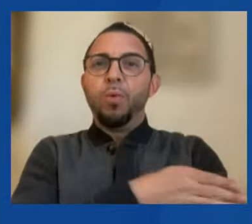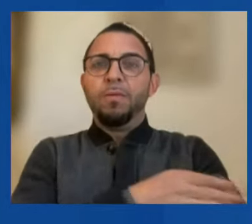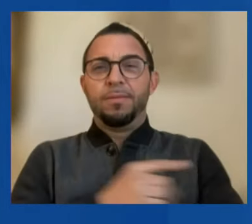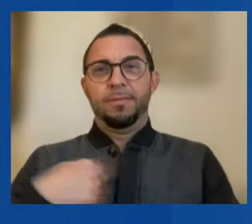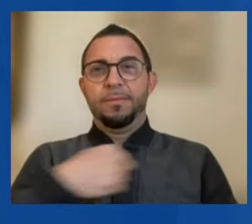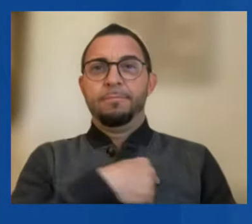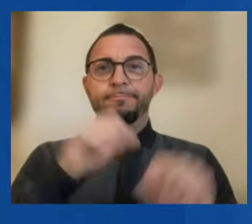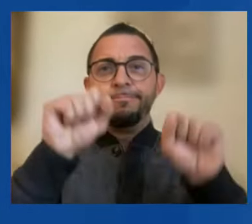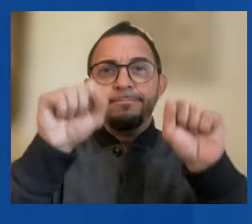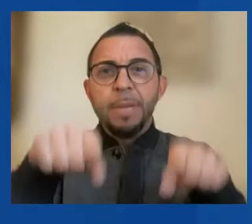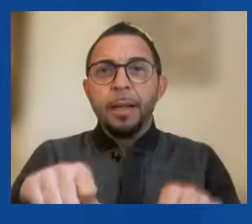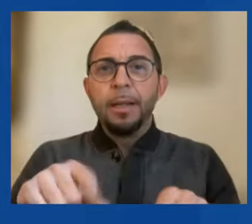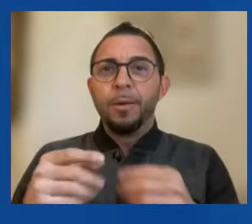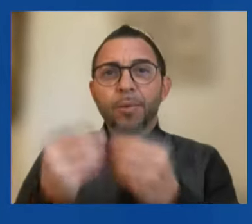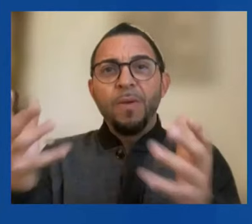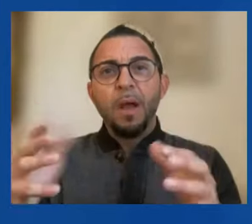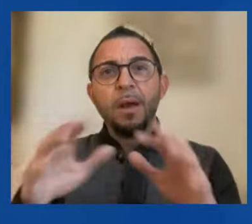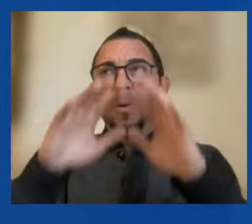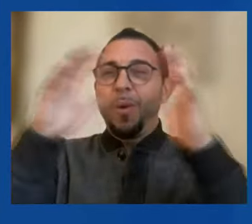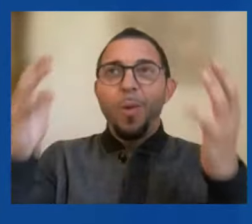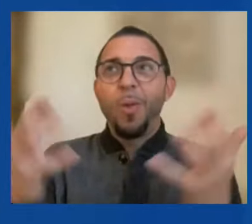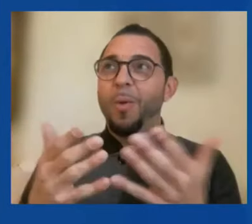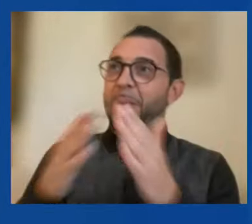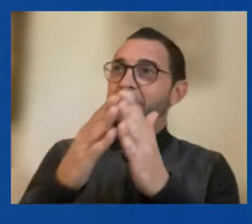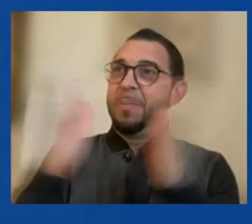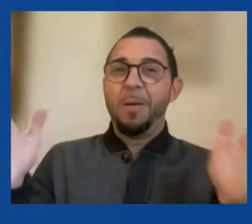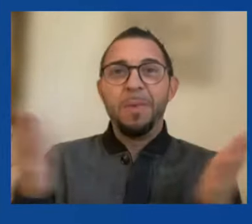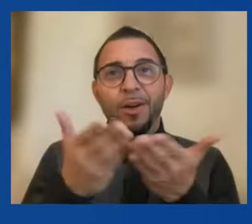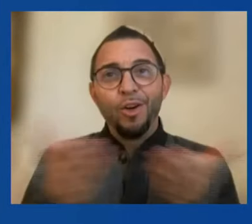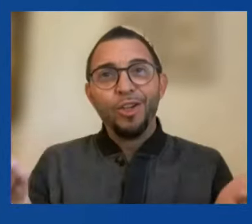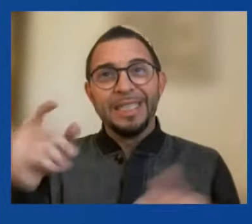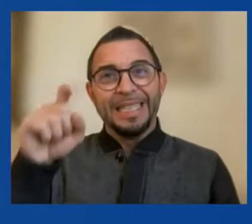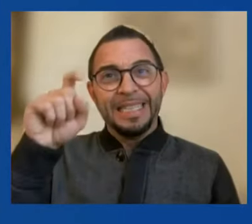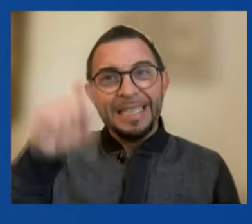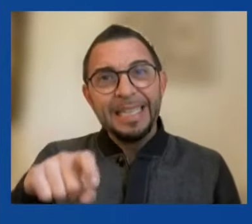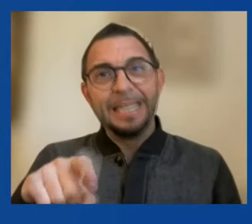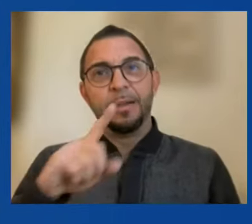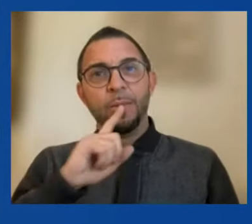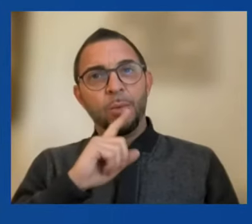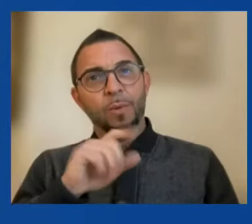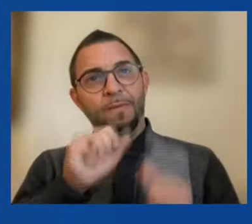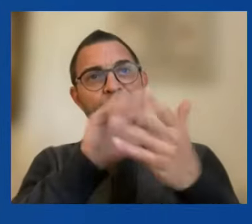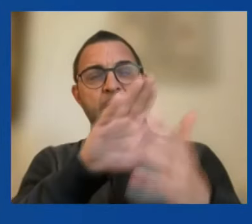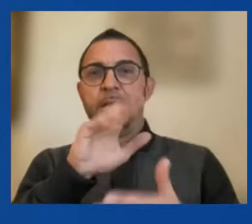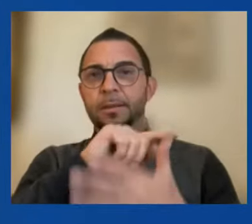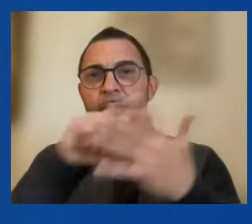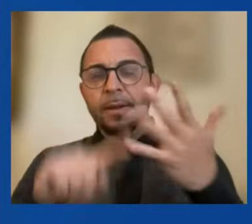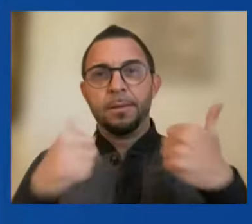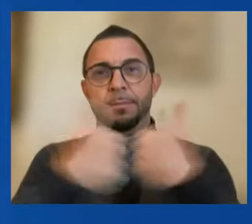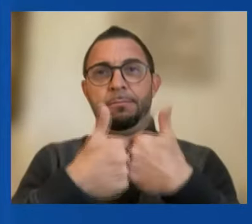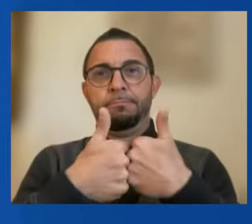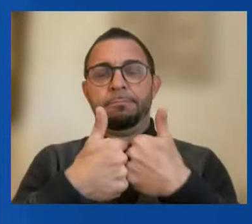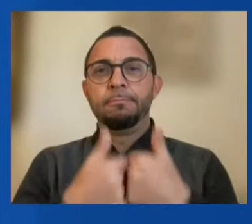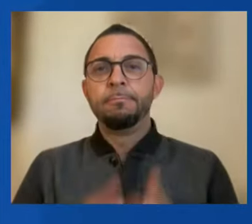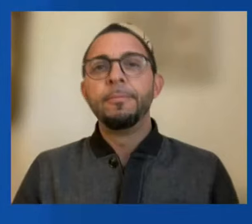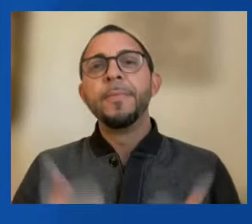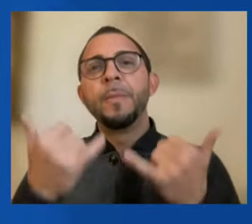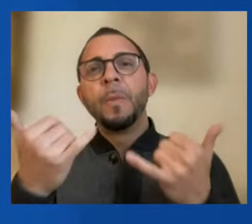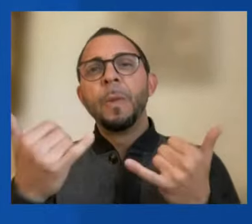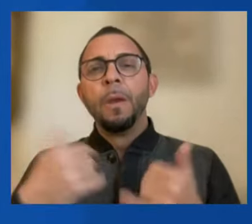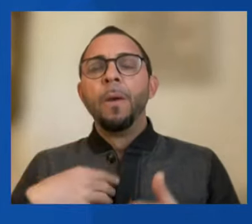global public goods that are needed to address these challenges. I'll now present a set of